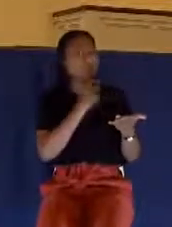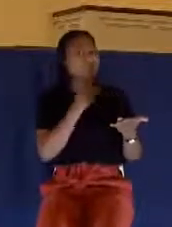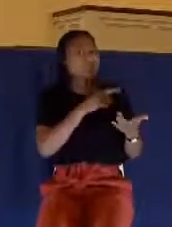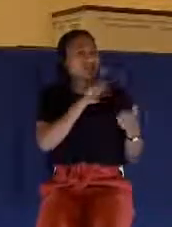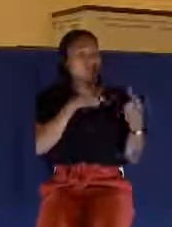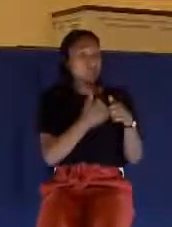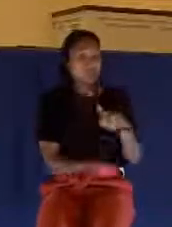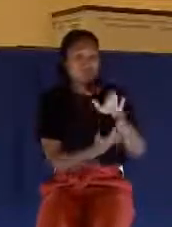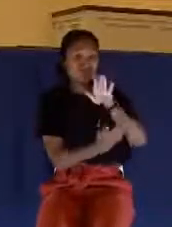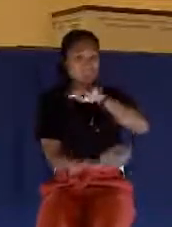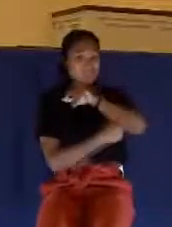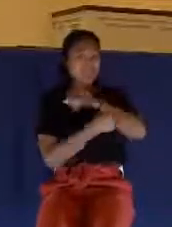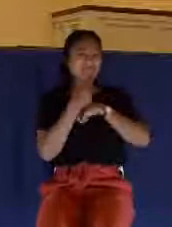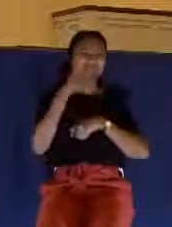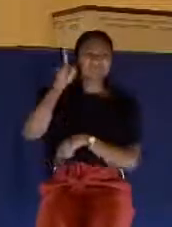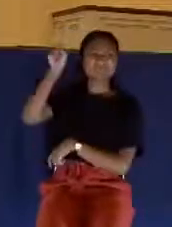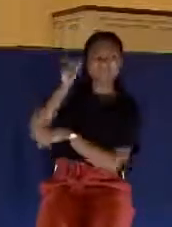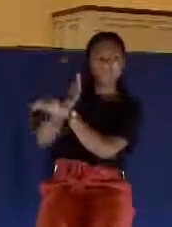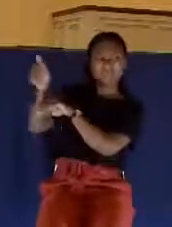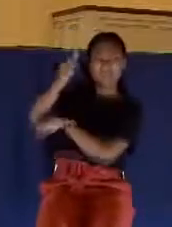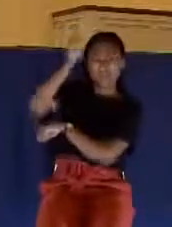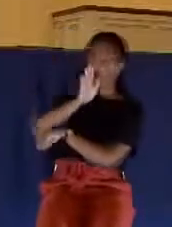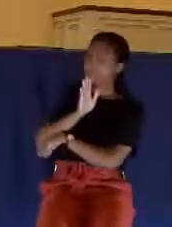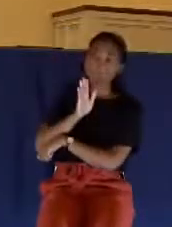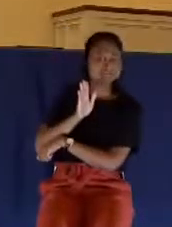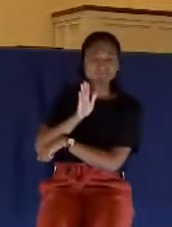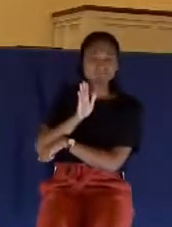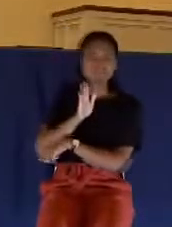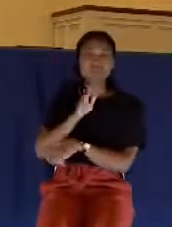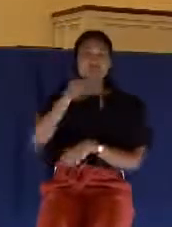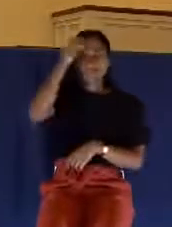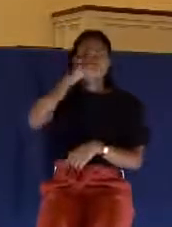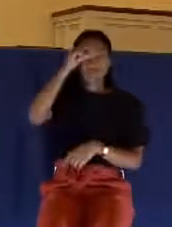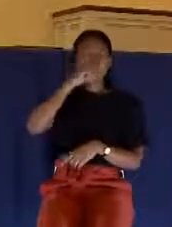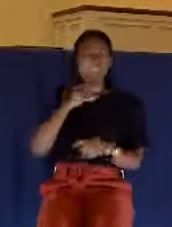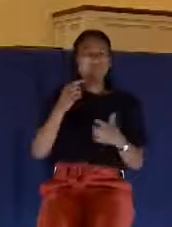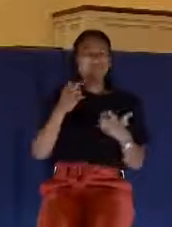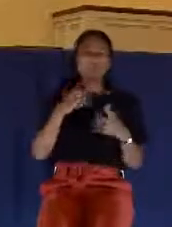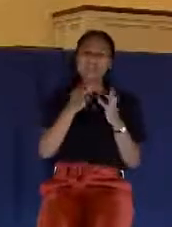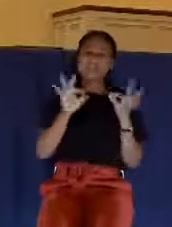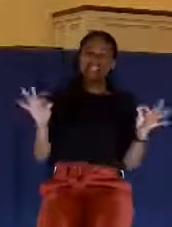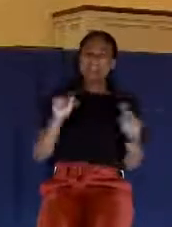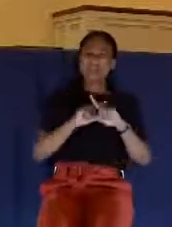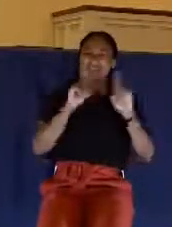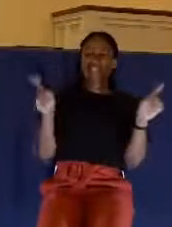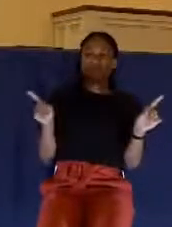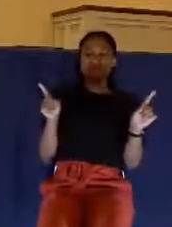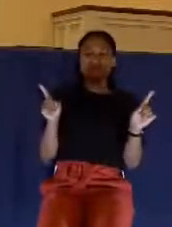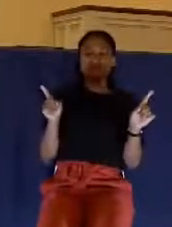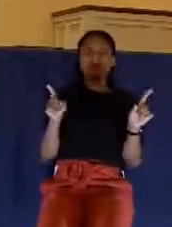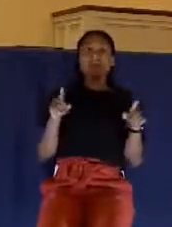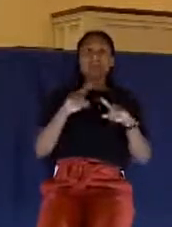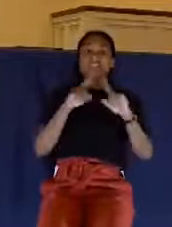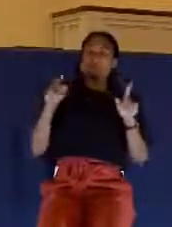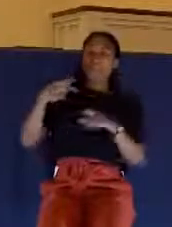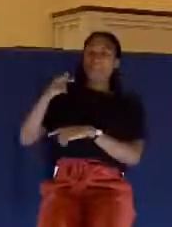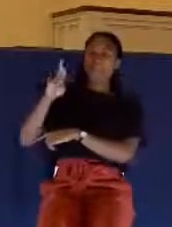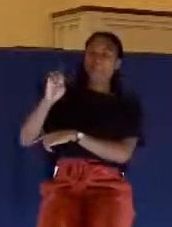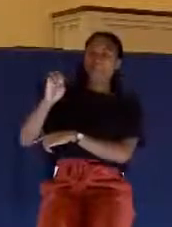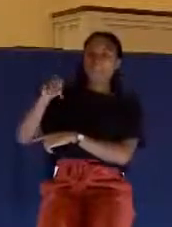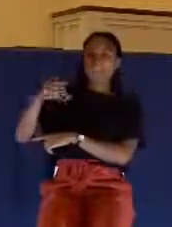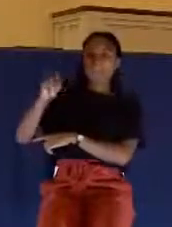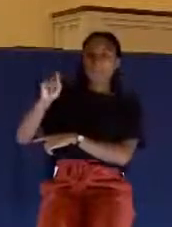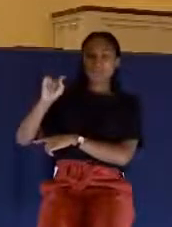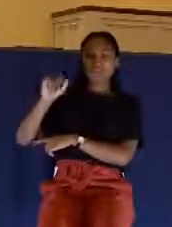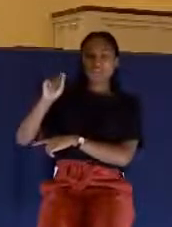you're tempted of God. The preposition there is not the normal preposition, hoopoe, but it is apo, which is the idea of